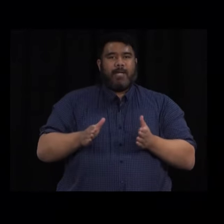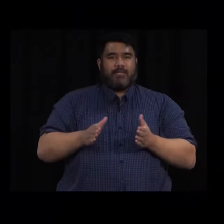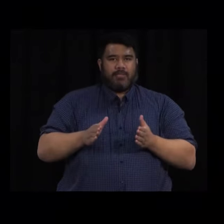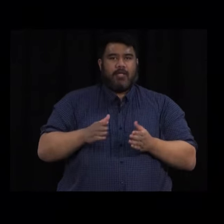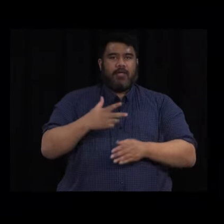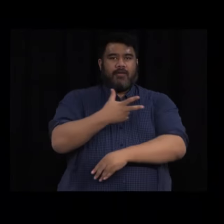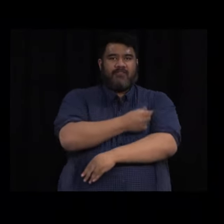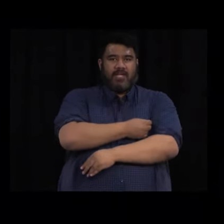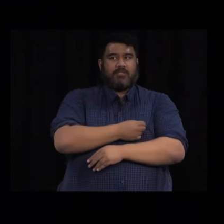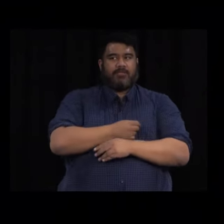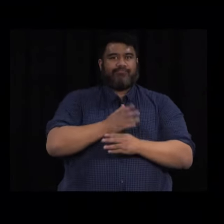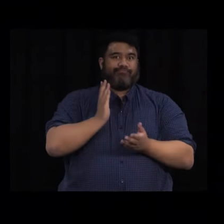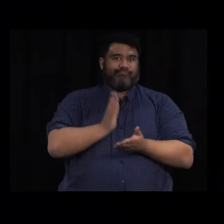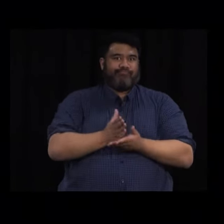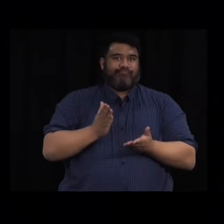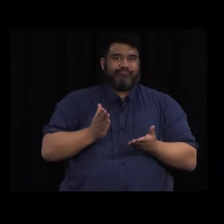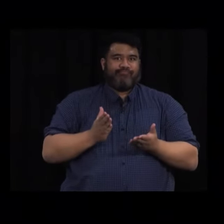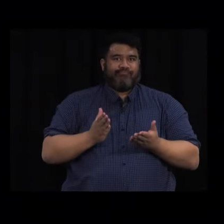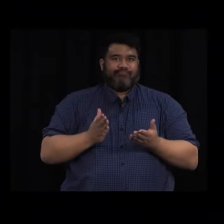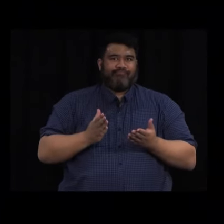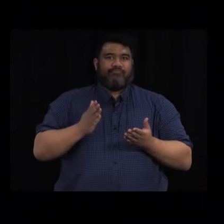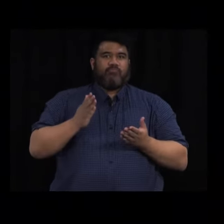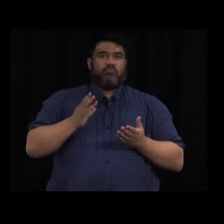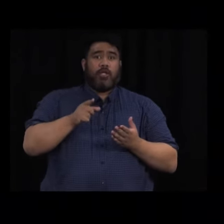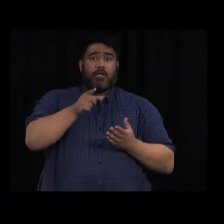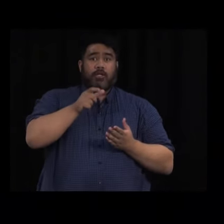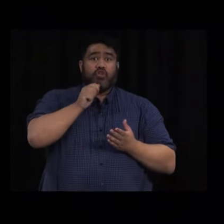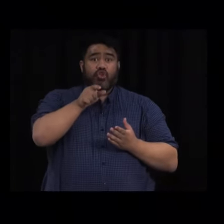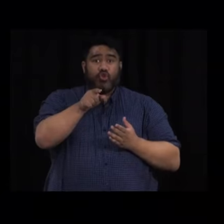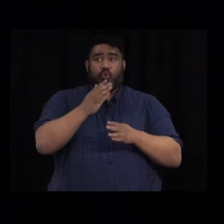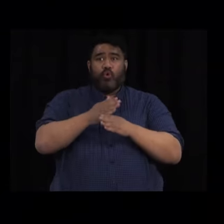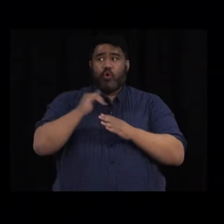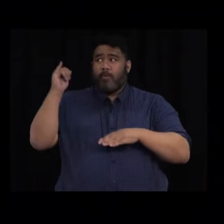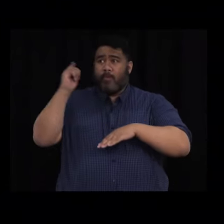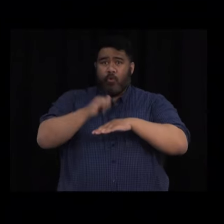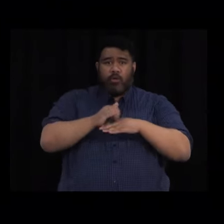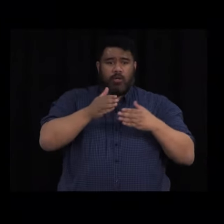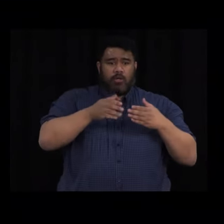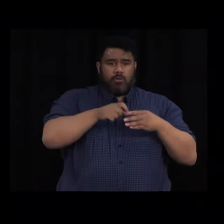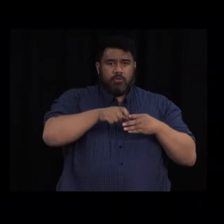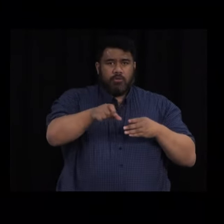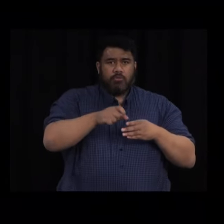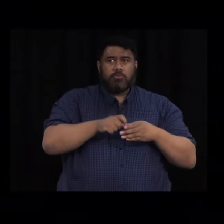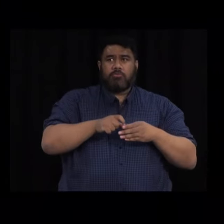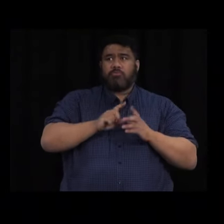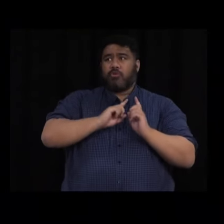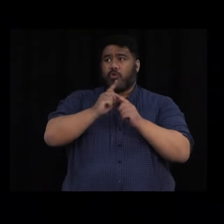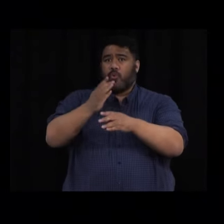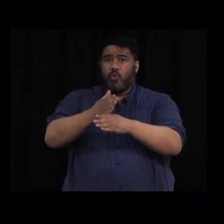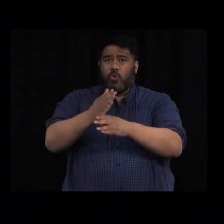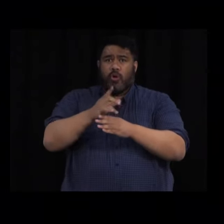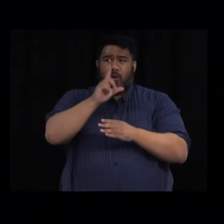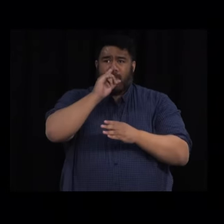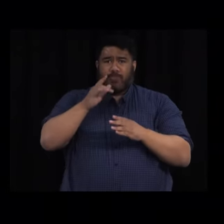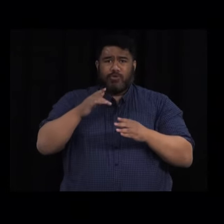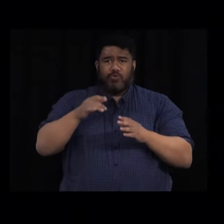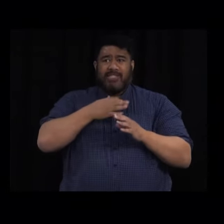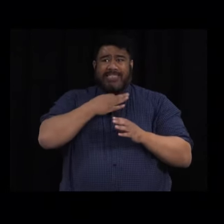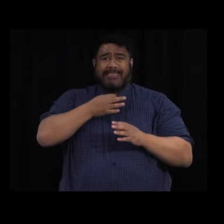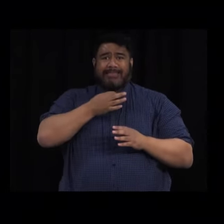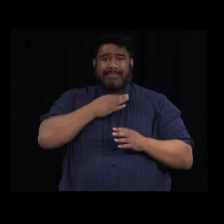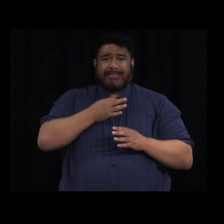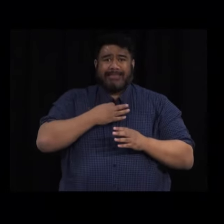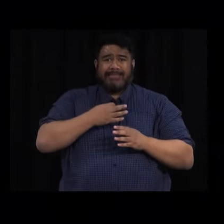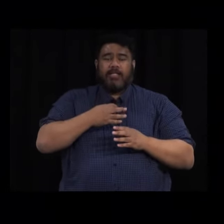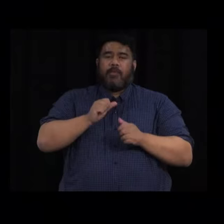that those people who are going to work and doing jobs that potentially bring them into greater risk of contact with COVID aren't then going to